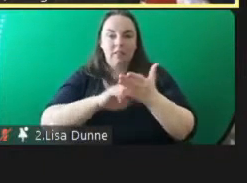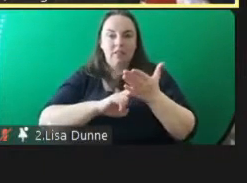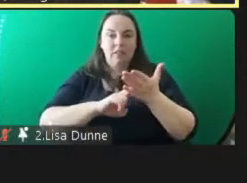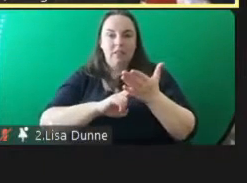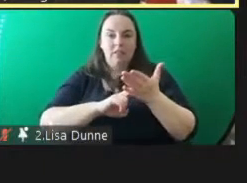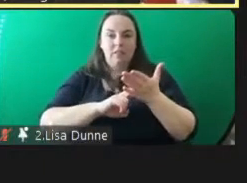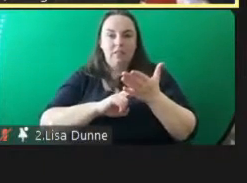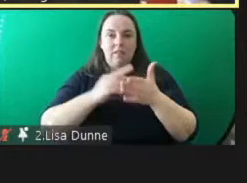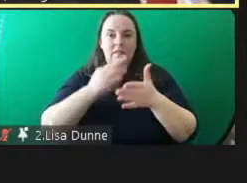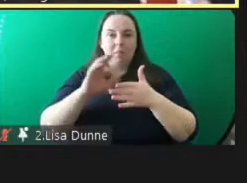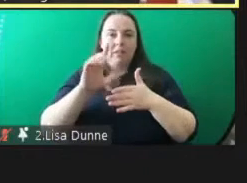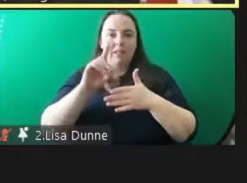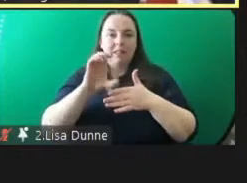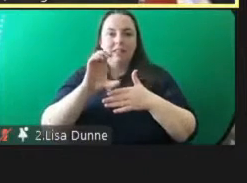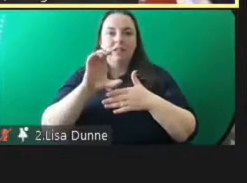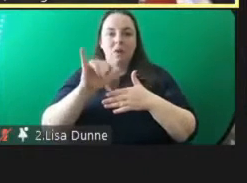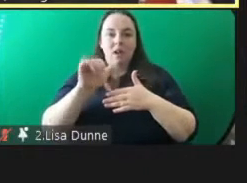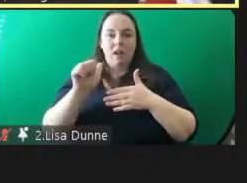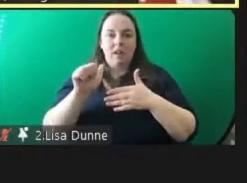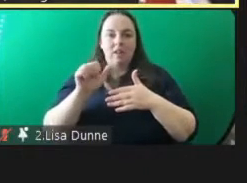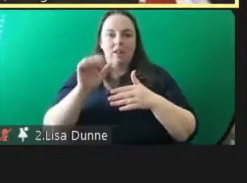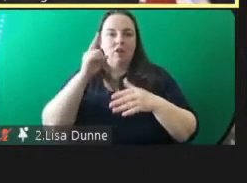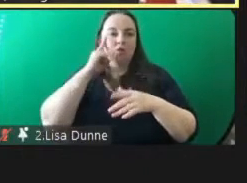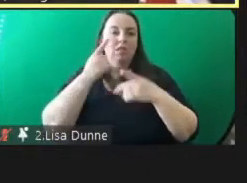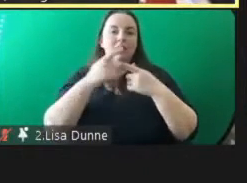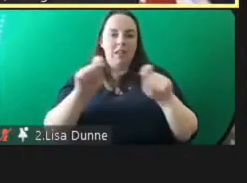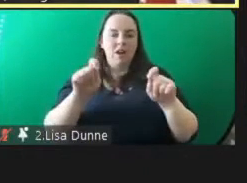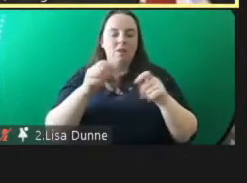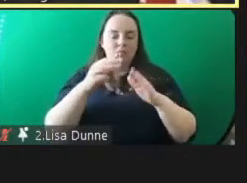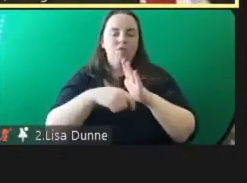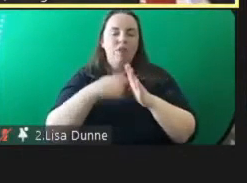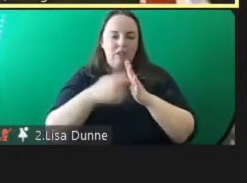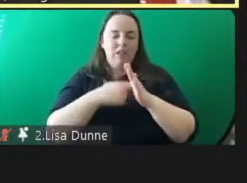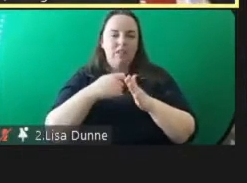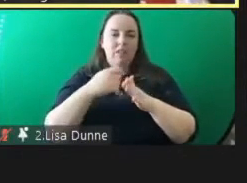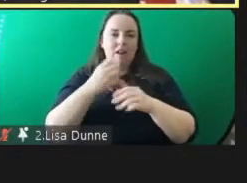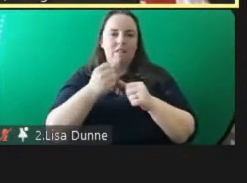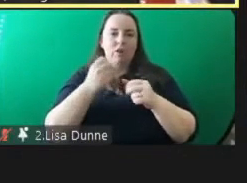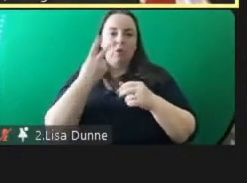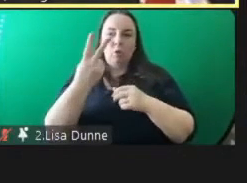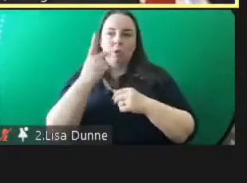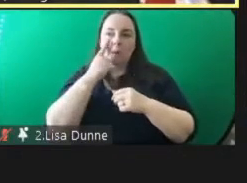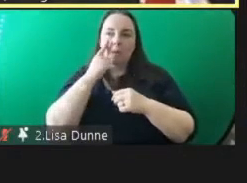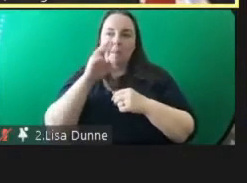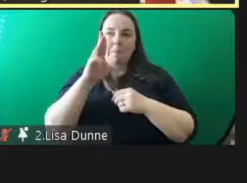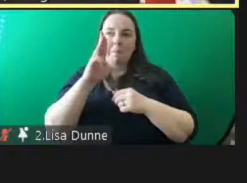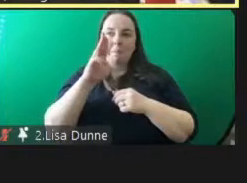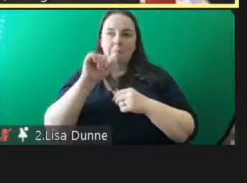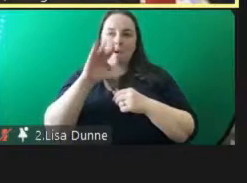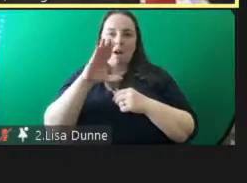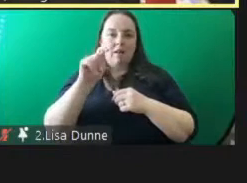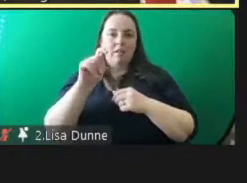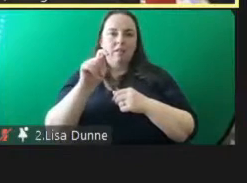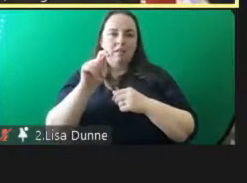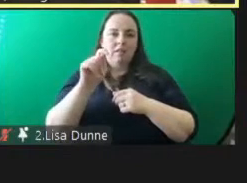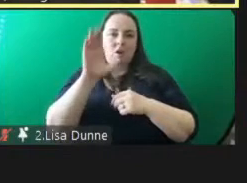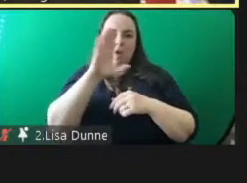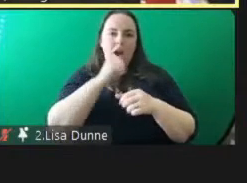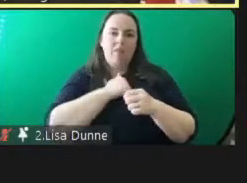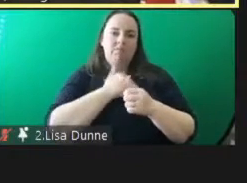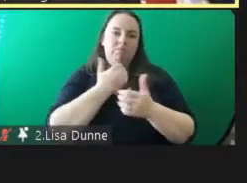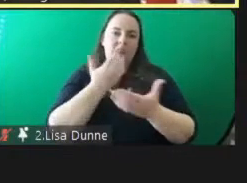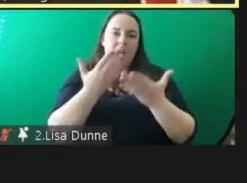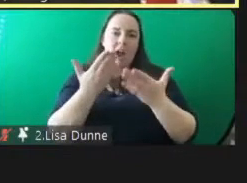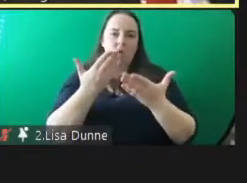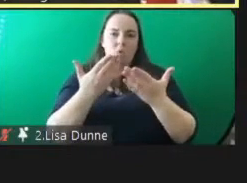dcya the green town projects rolling out two pilots and they're about looking at how we